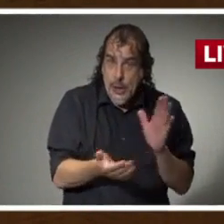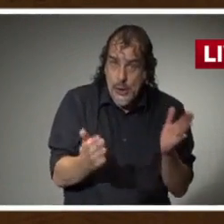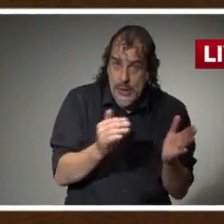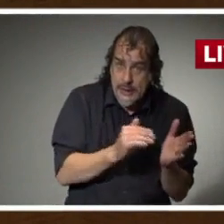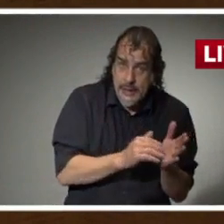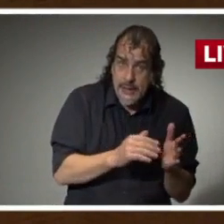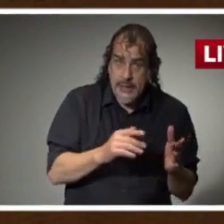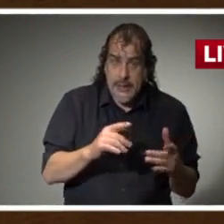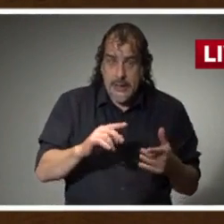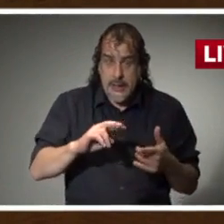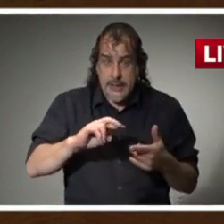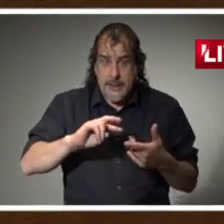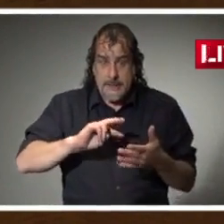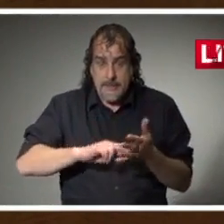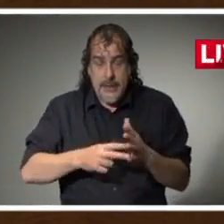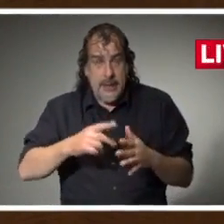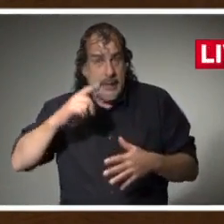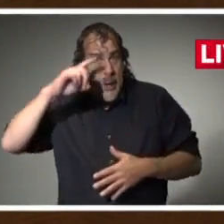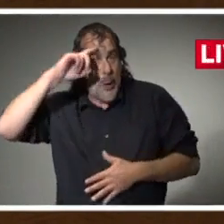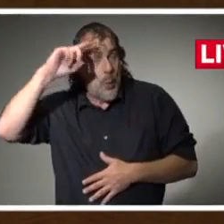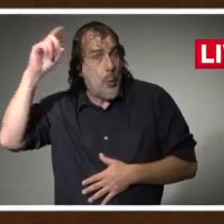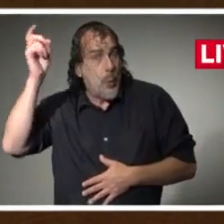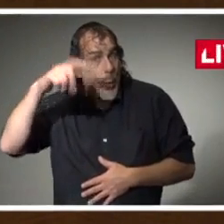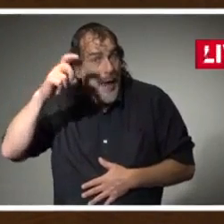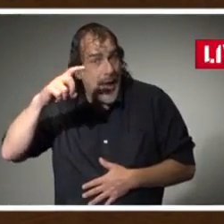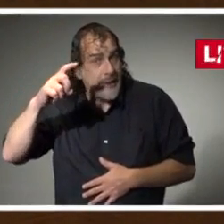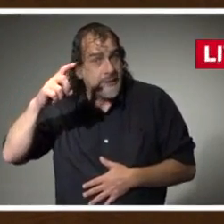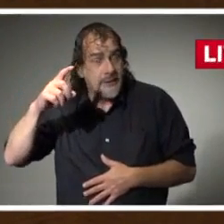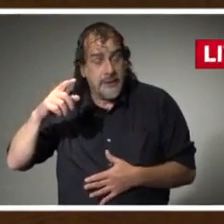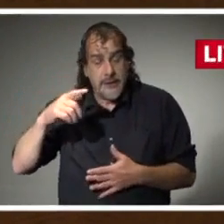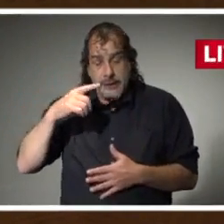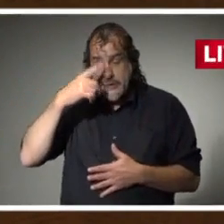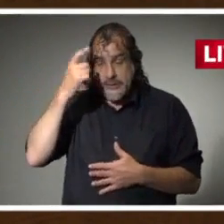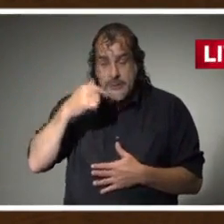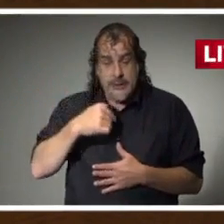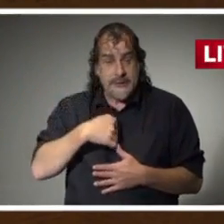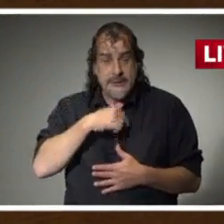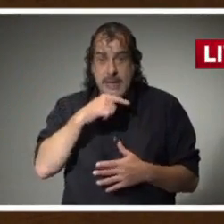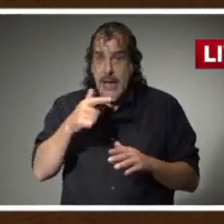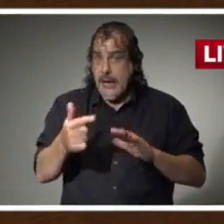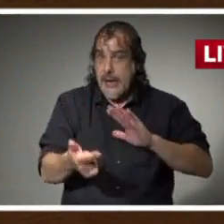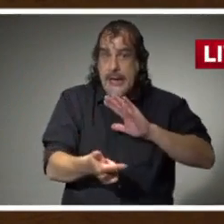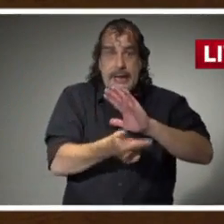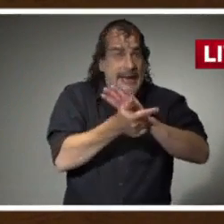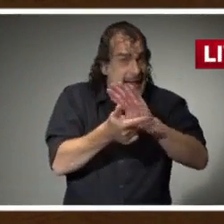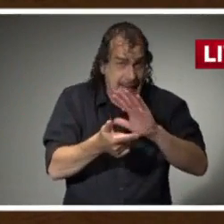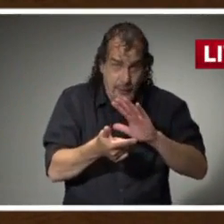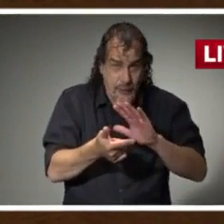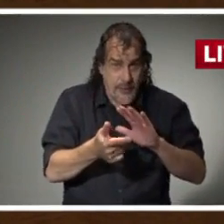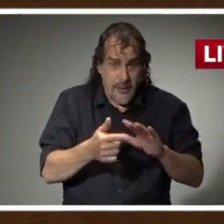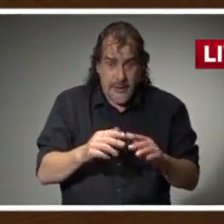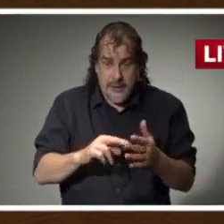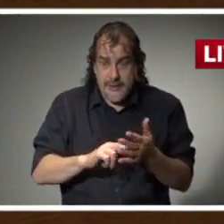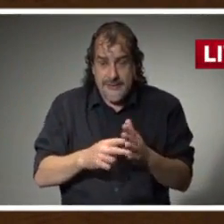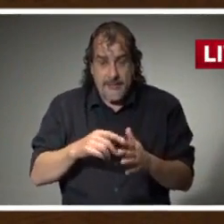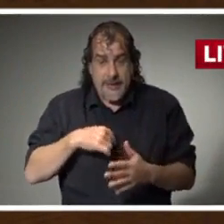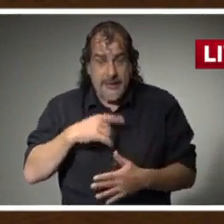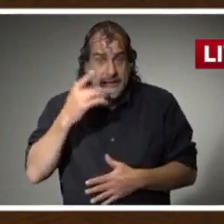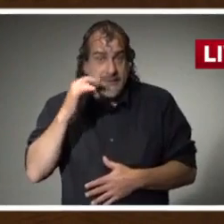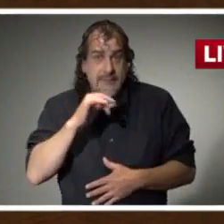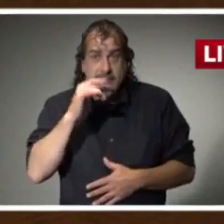it is wise. Just because something is legal does not mean that it is smart for you and your family.